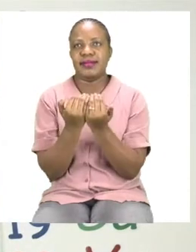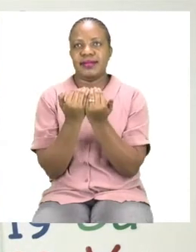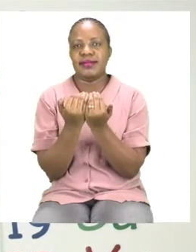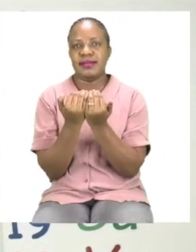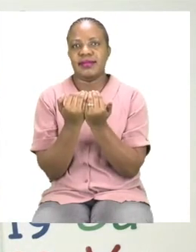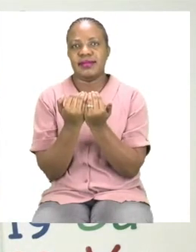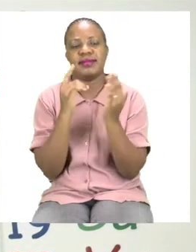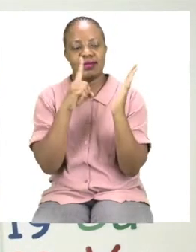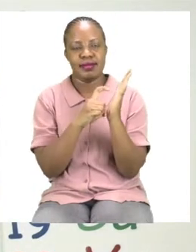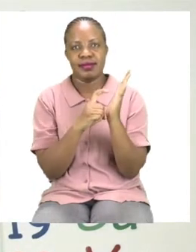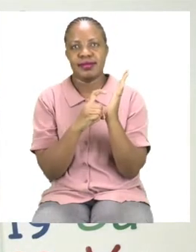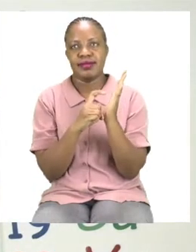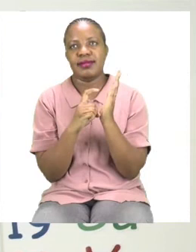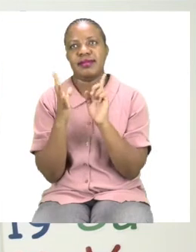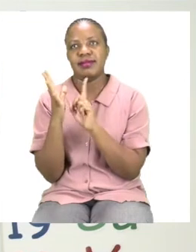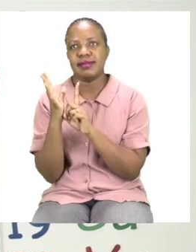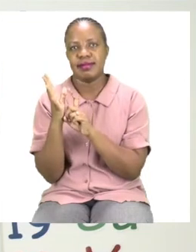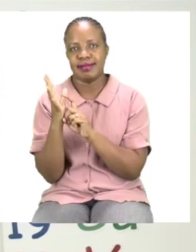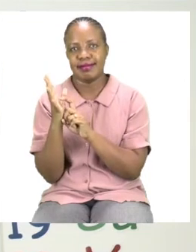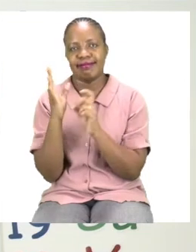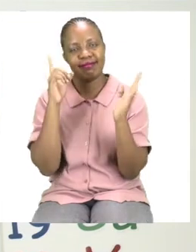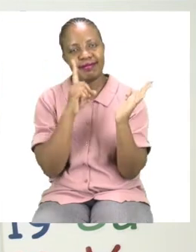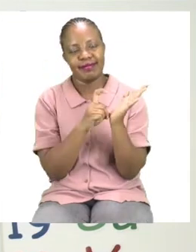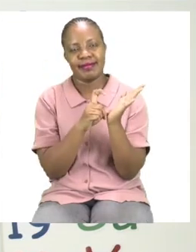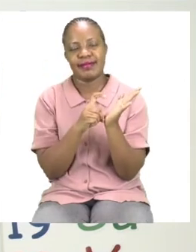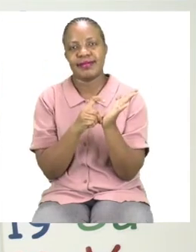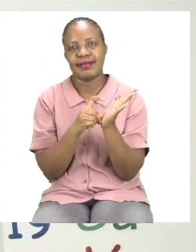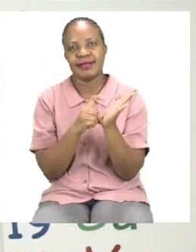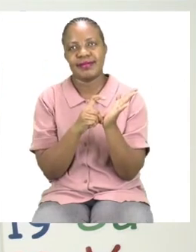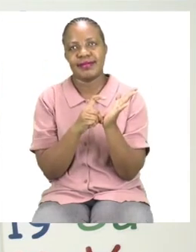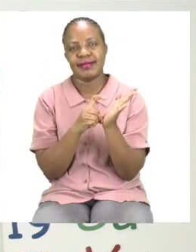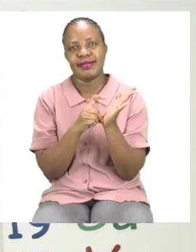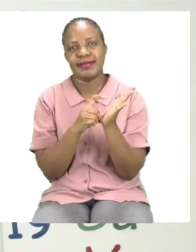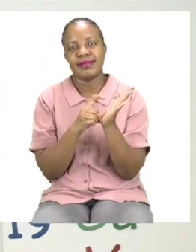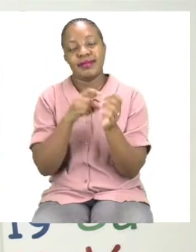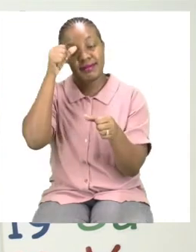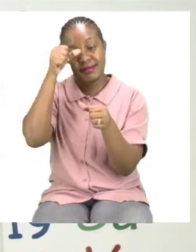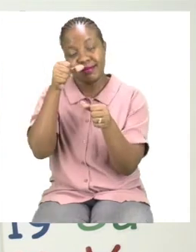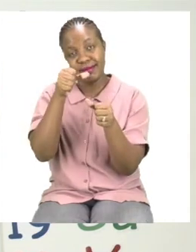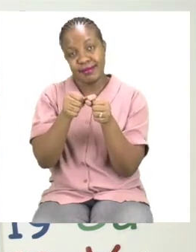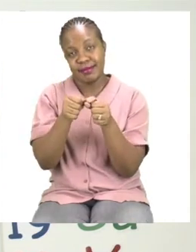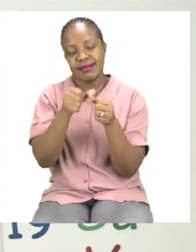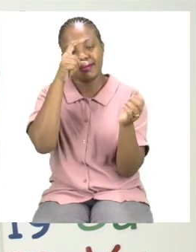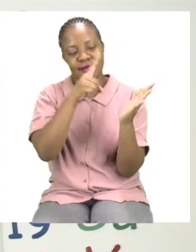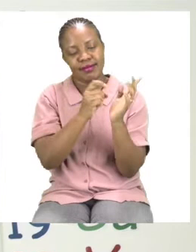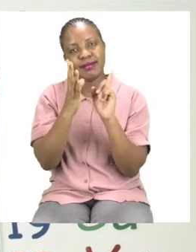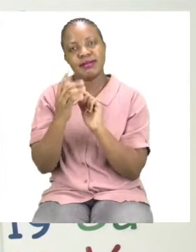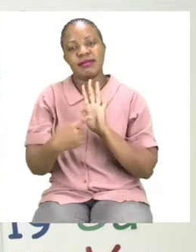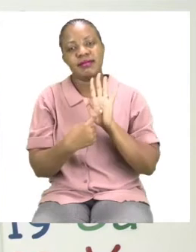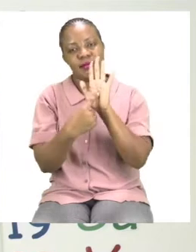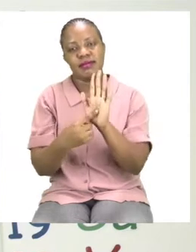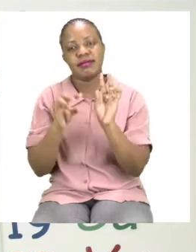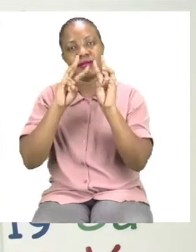sanitize. So let us take our sanitizer. Remember when we sanitize we are showing the